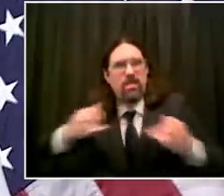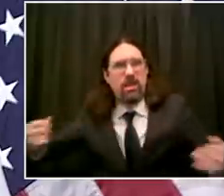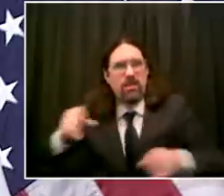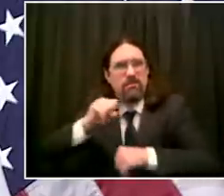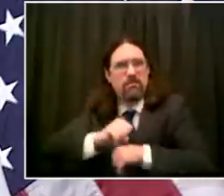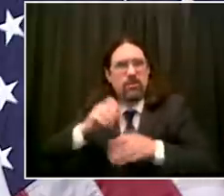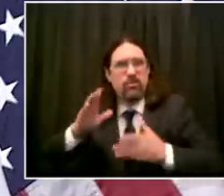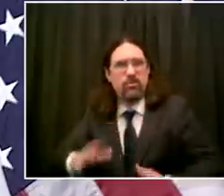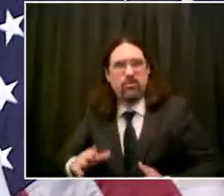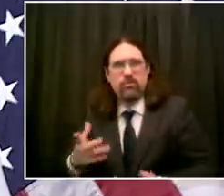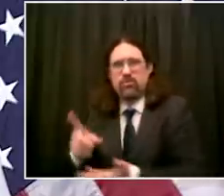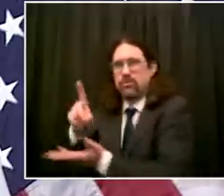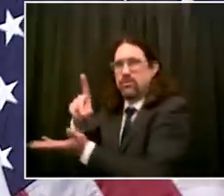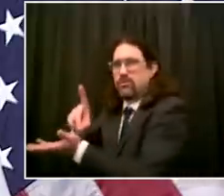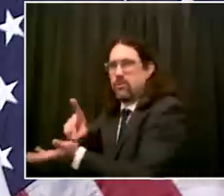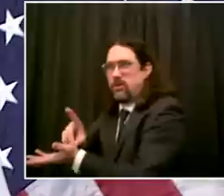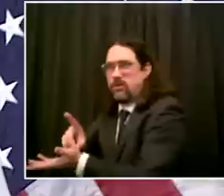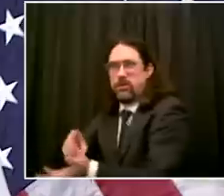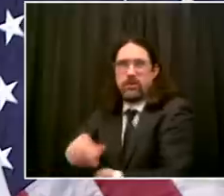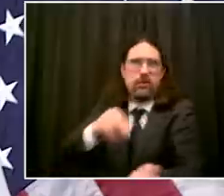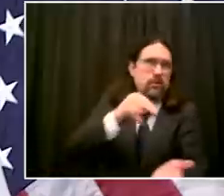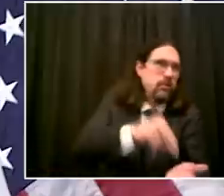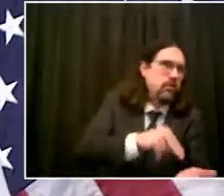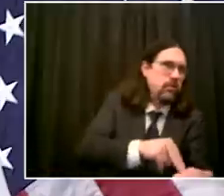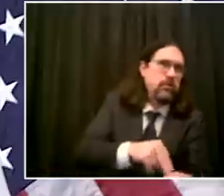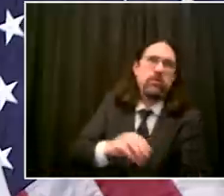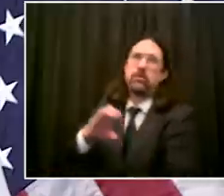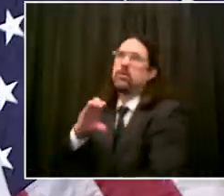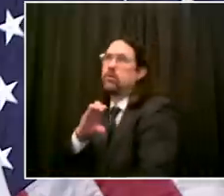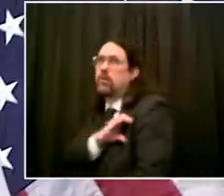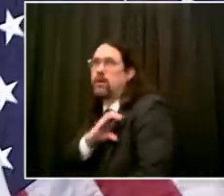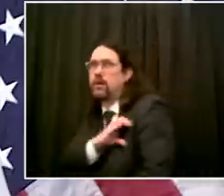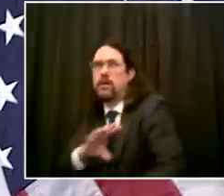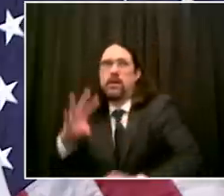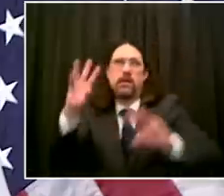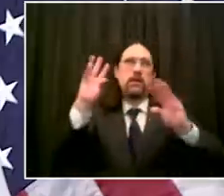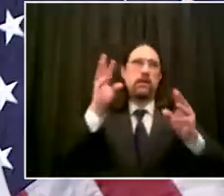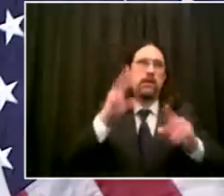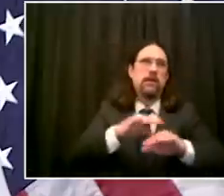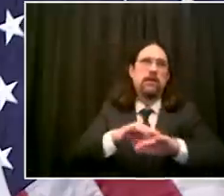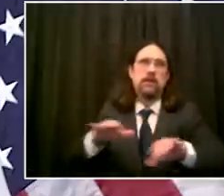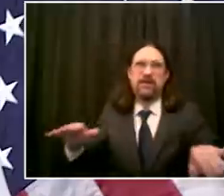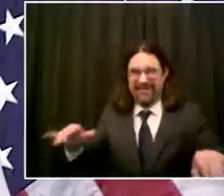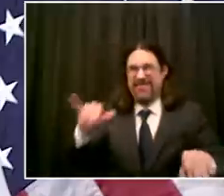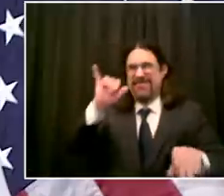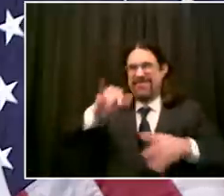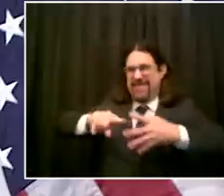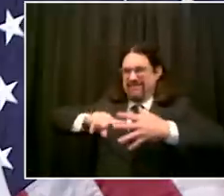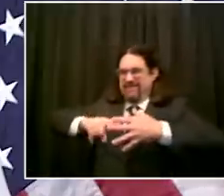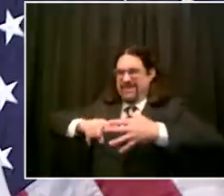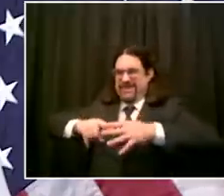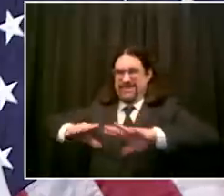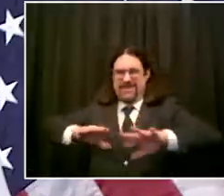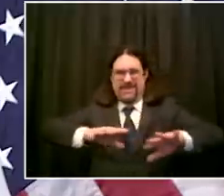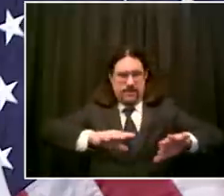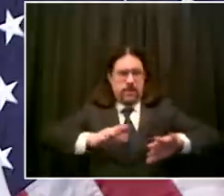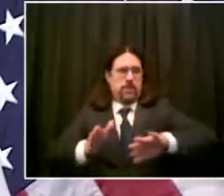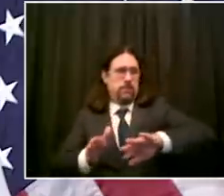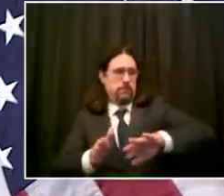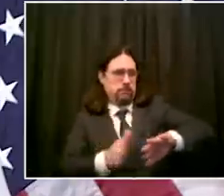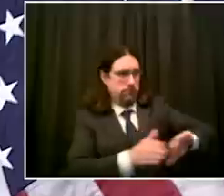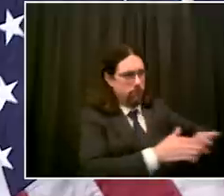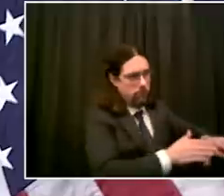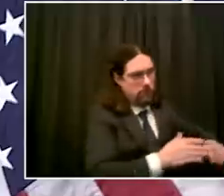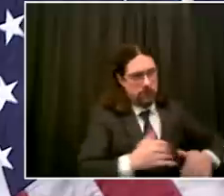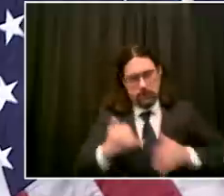start to do community testing but remember the initial focus was on older folks much older folks and folks with